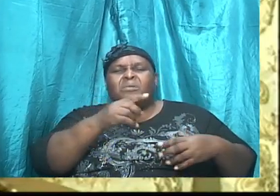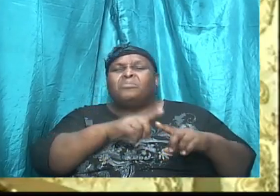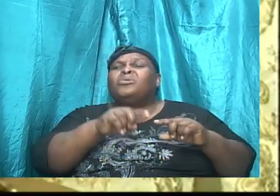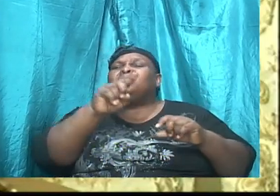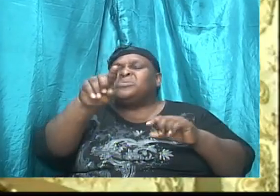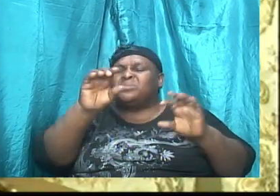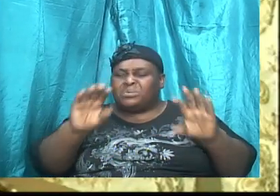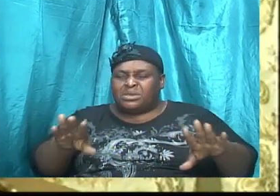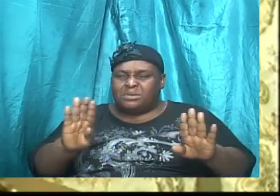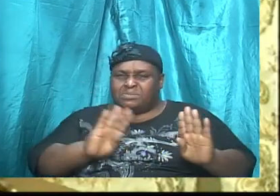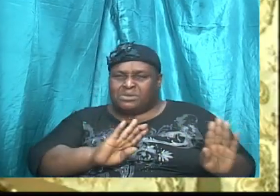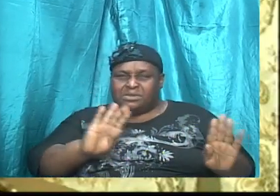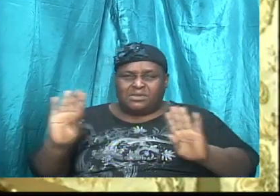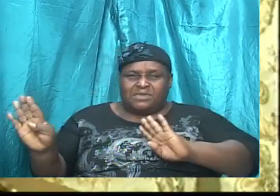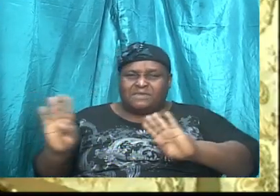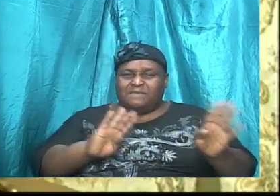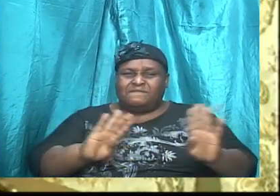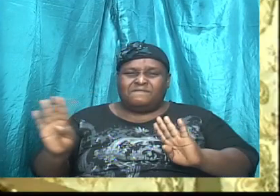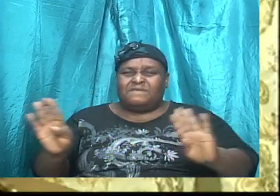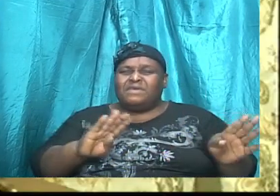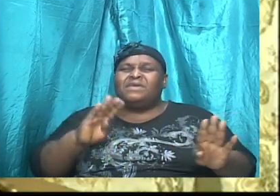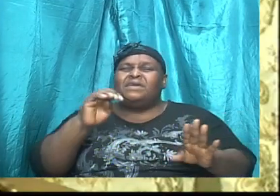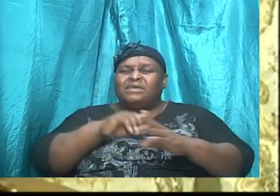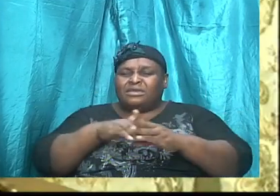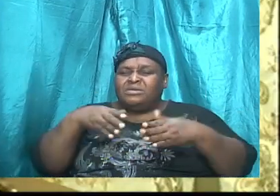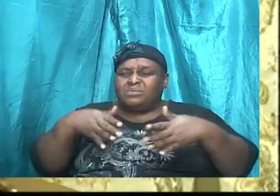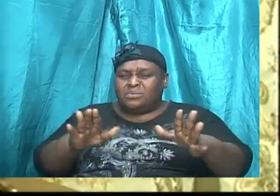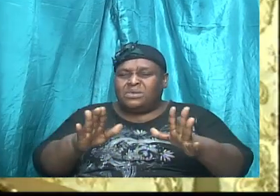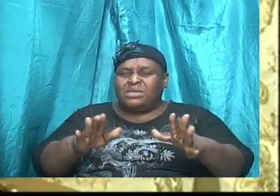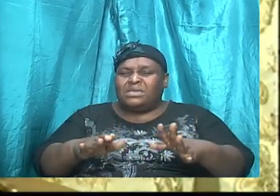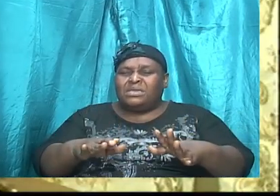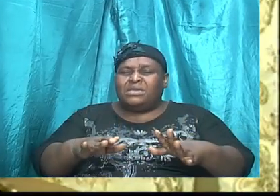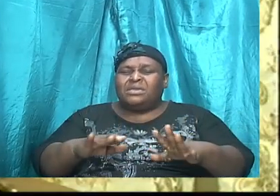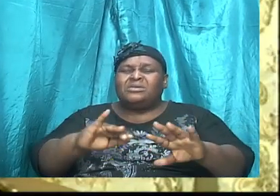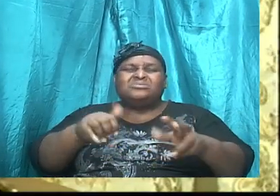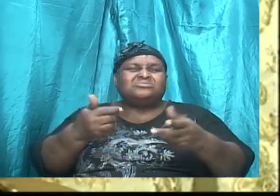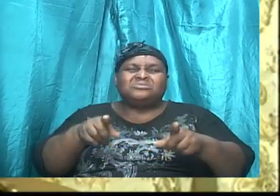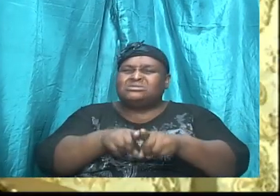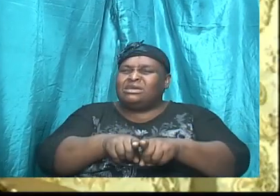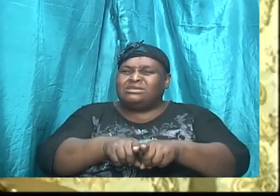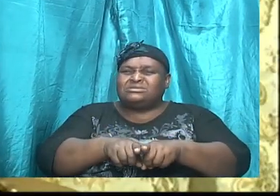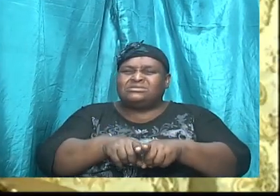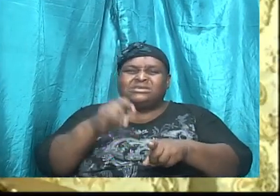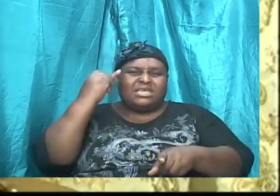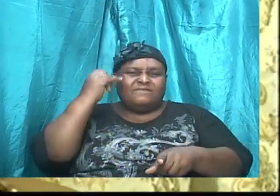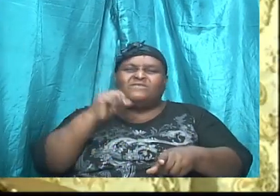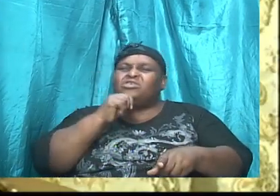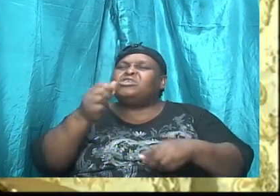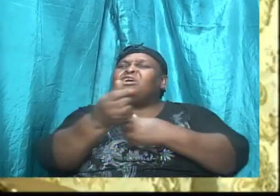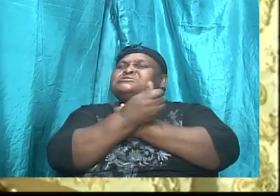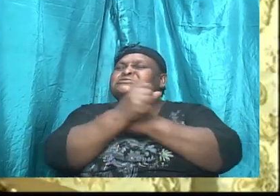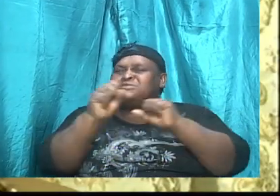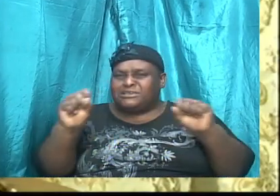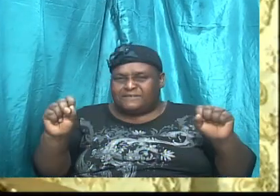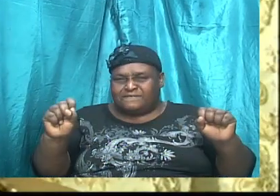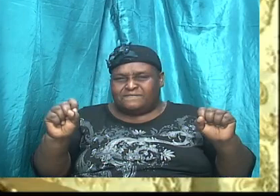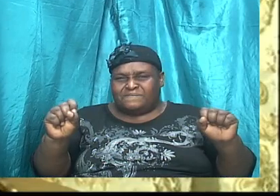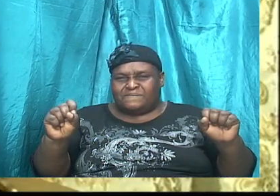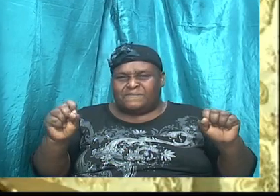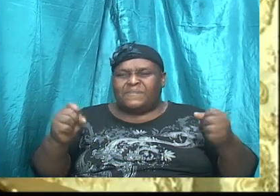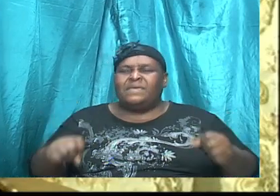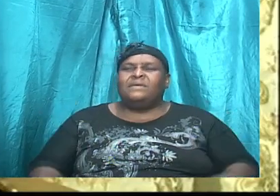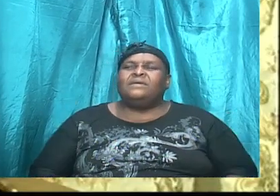way just as if you are not saved. I know the scripture says, I know the